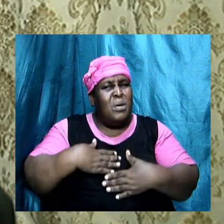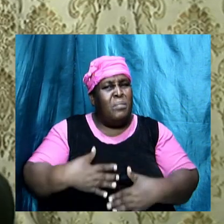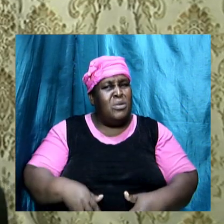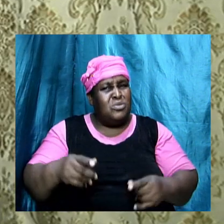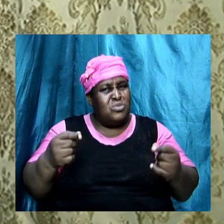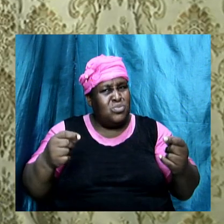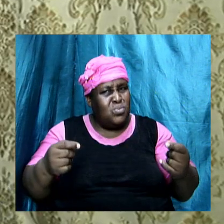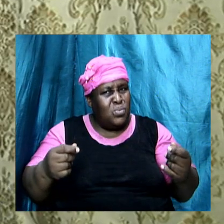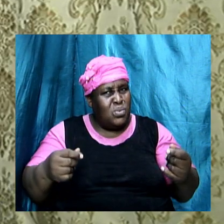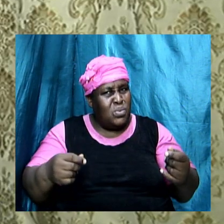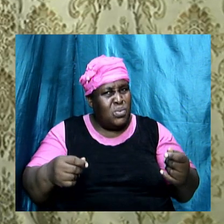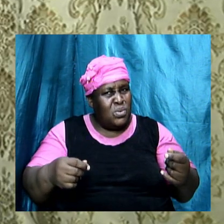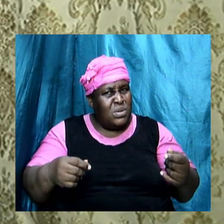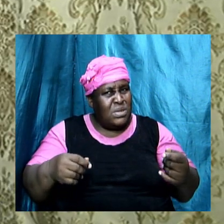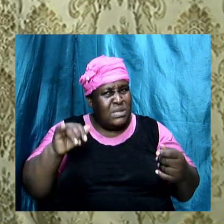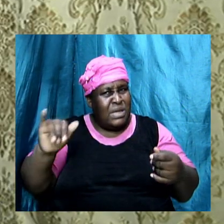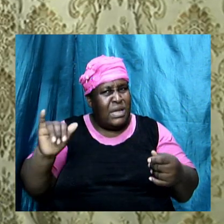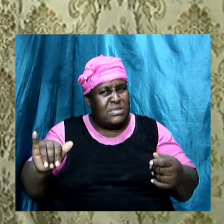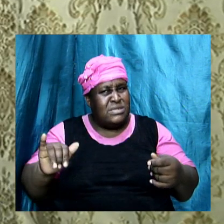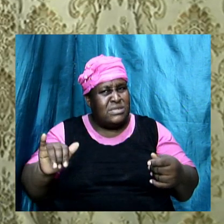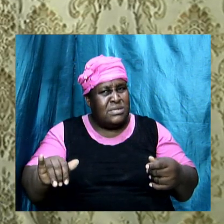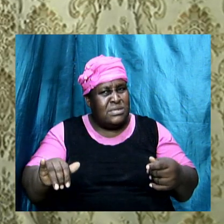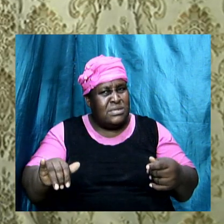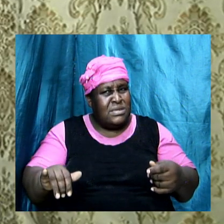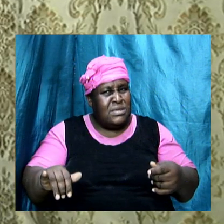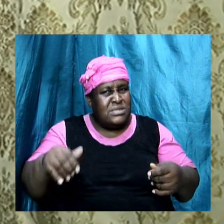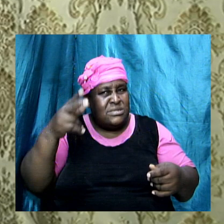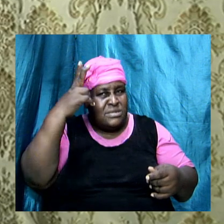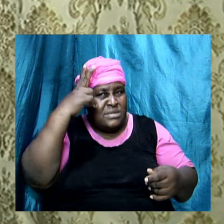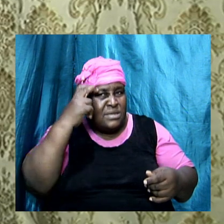That sounds like something that Balaam would do.